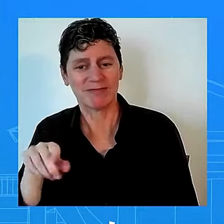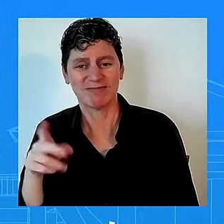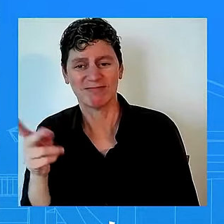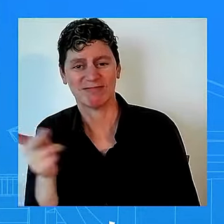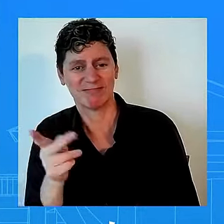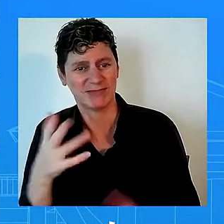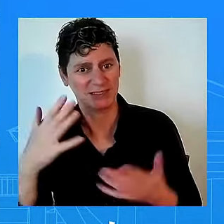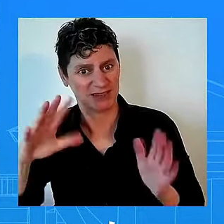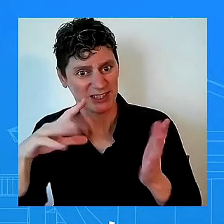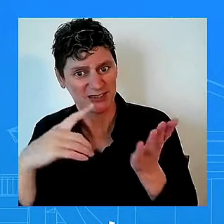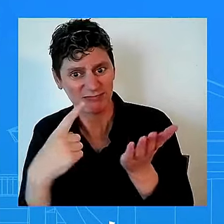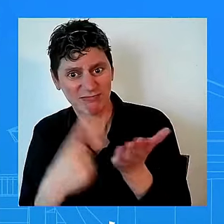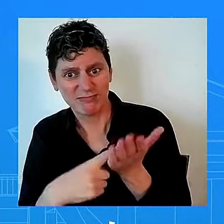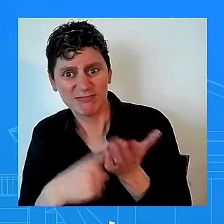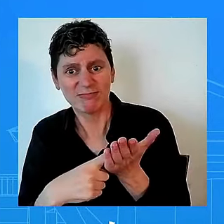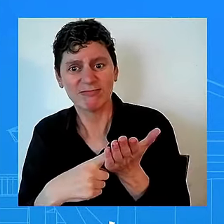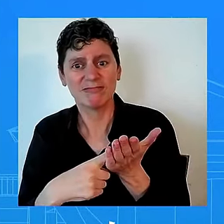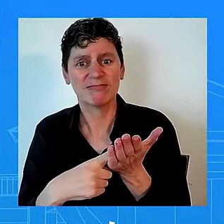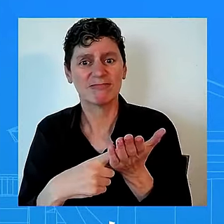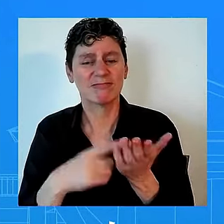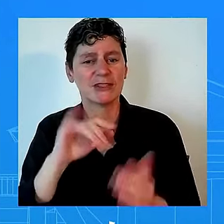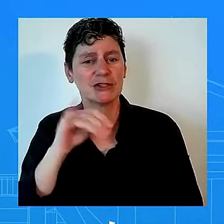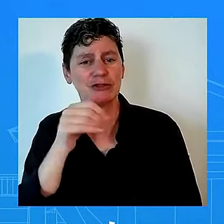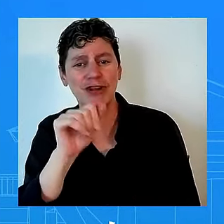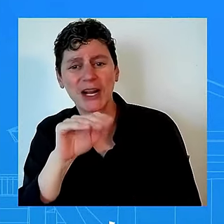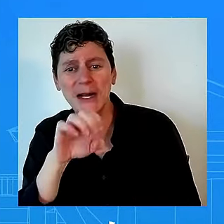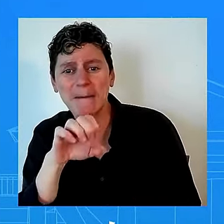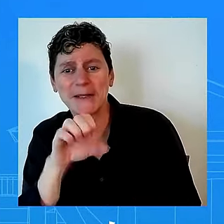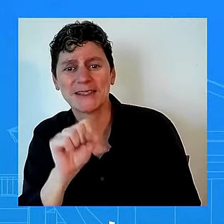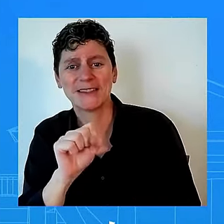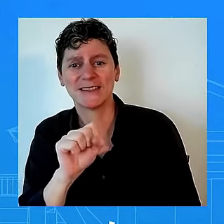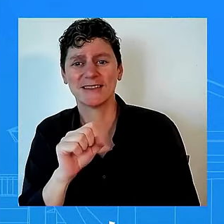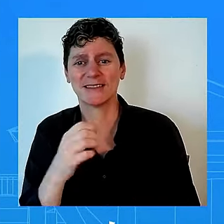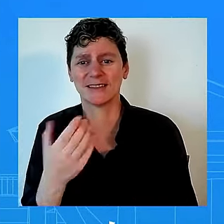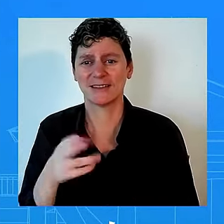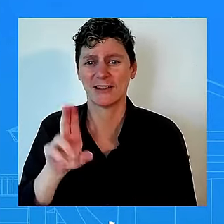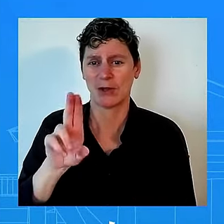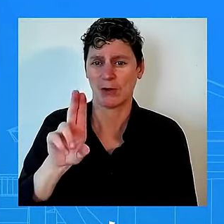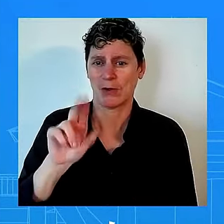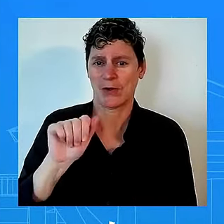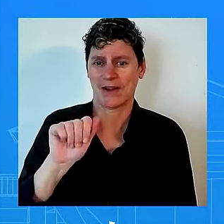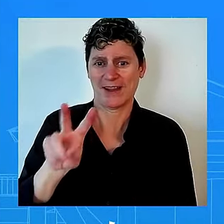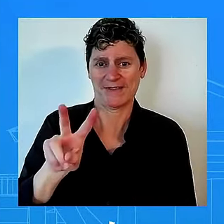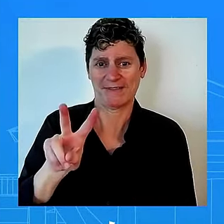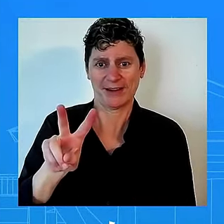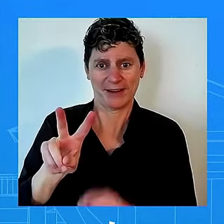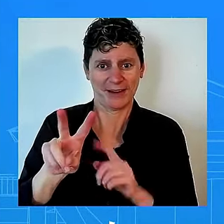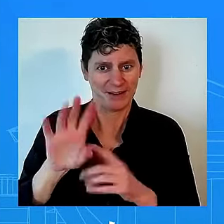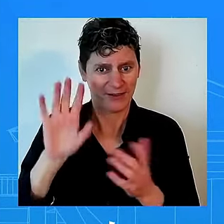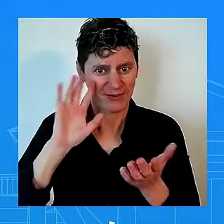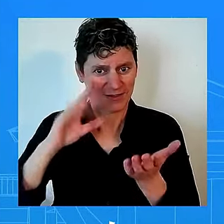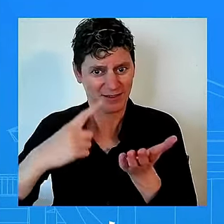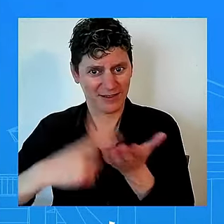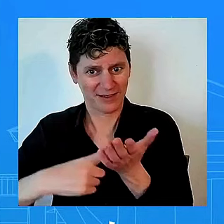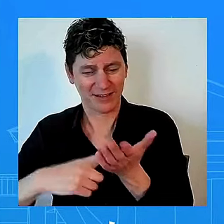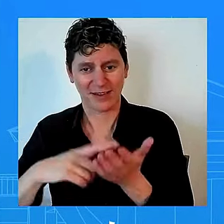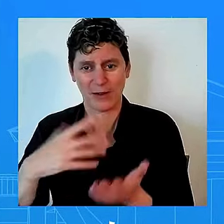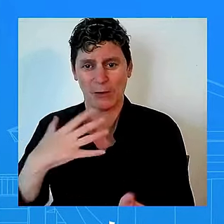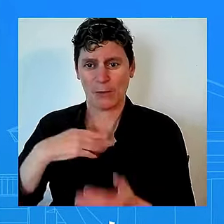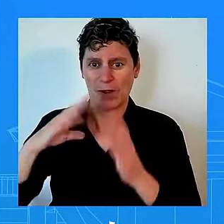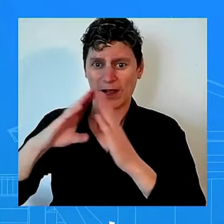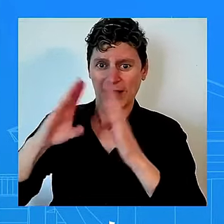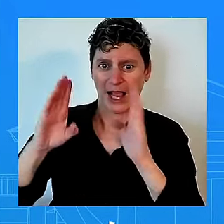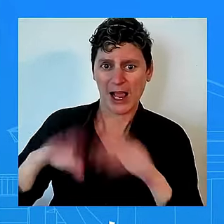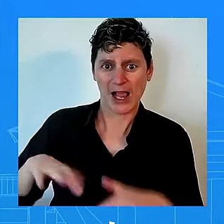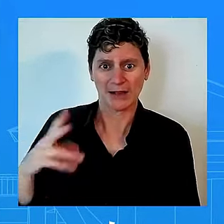has appointed so i i don't have a specific person to point to from the white house white house officials including the department of labor